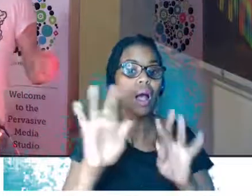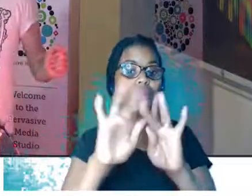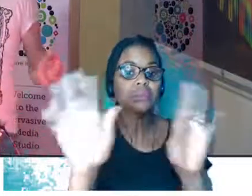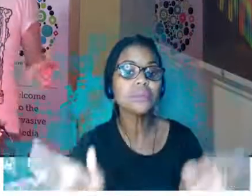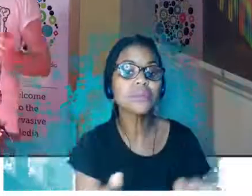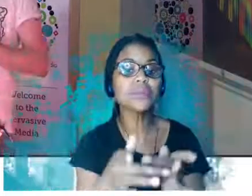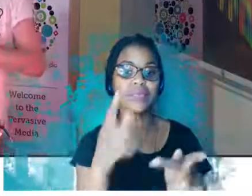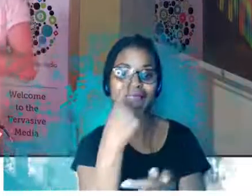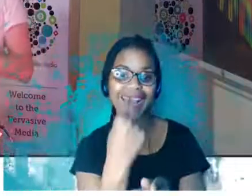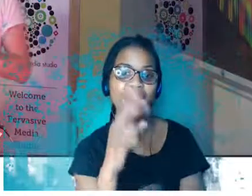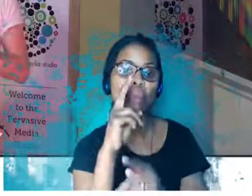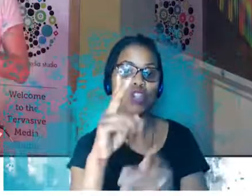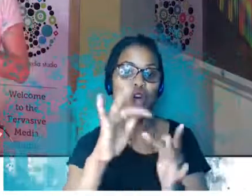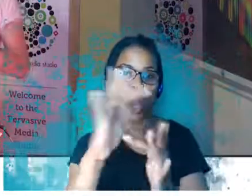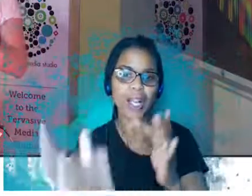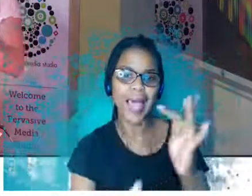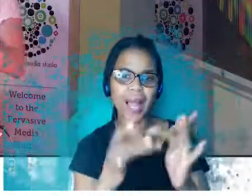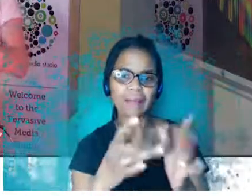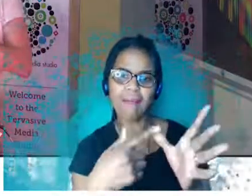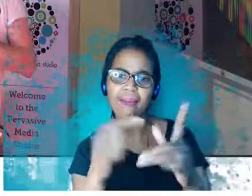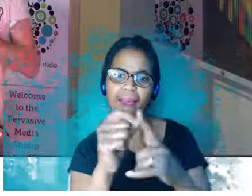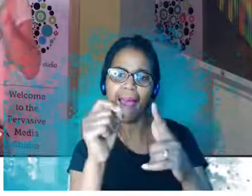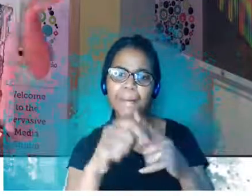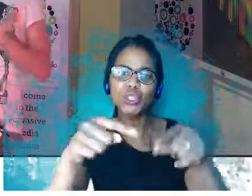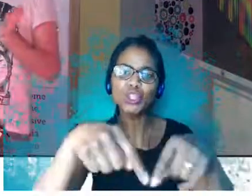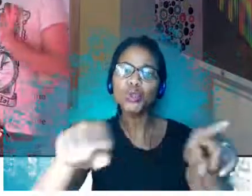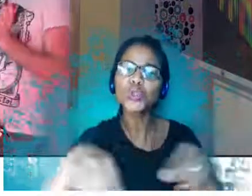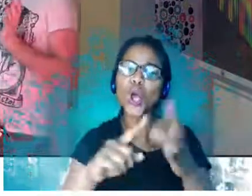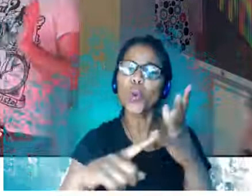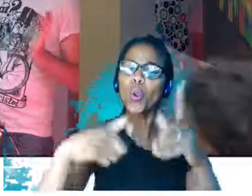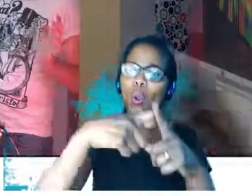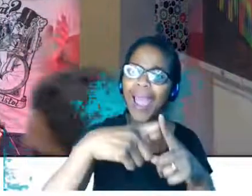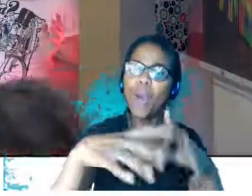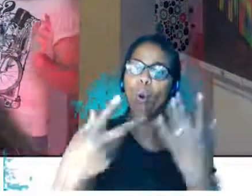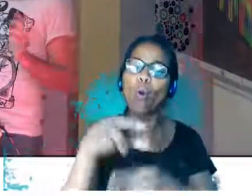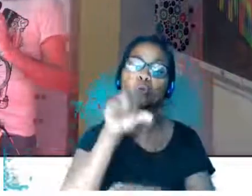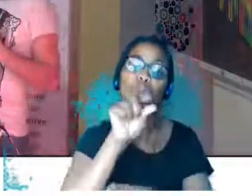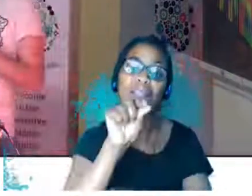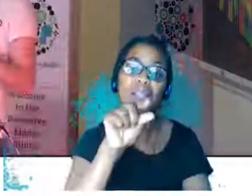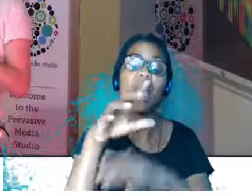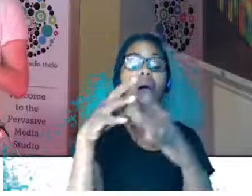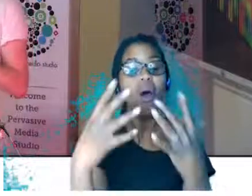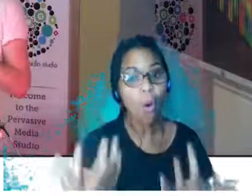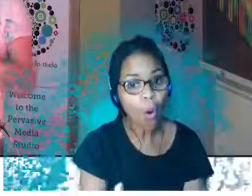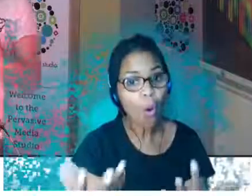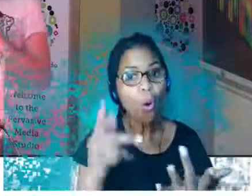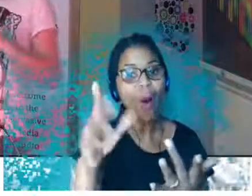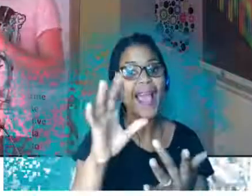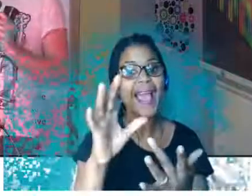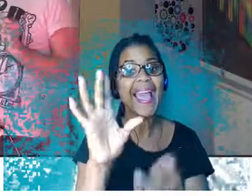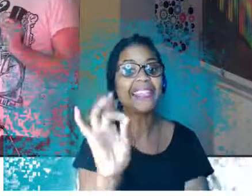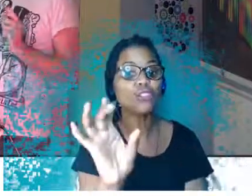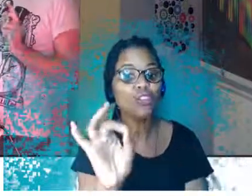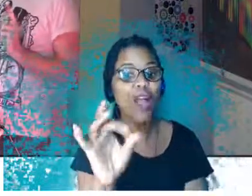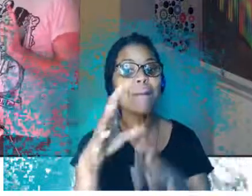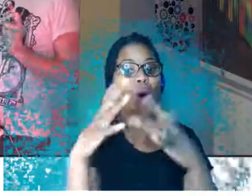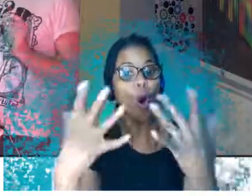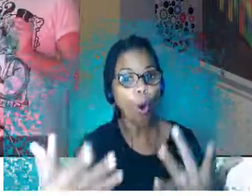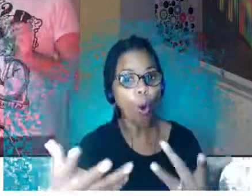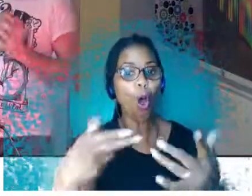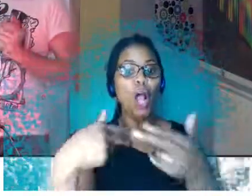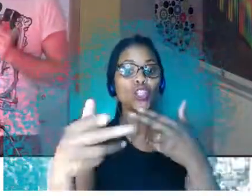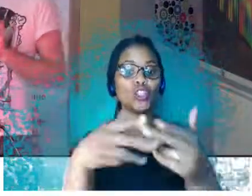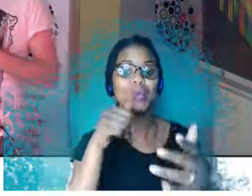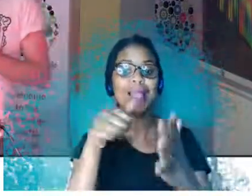by following us on app PM Studio UK on Twitter, or app Basic Media Studio on Instagram, or by subscribing to our newsletter or even this YouTube